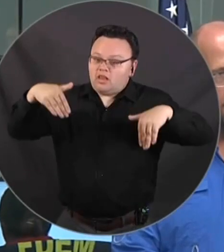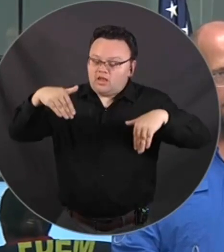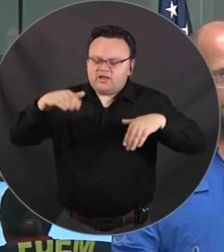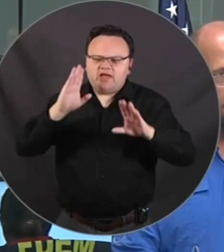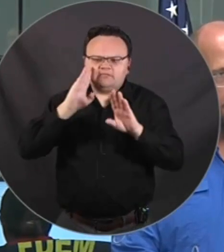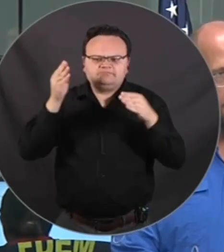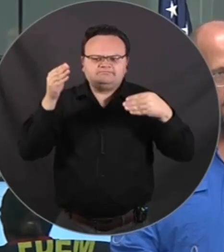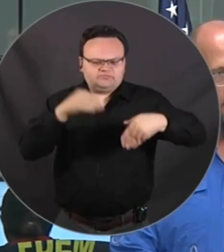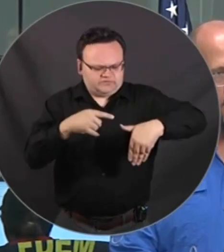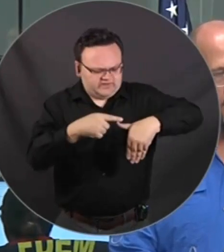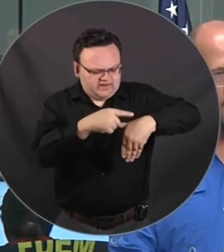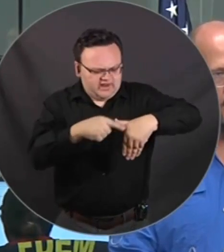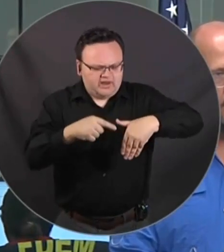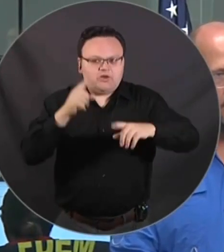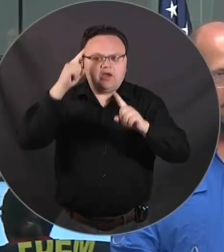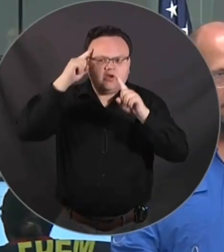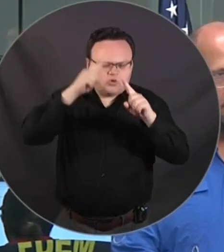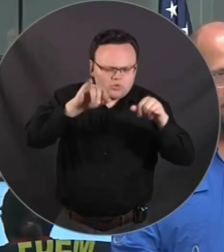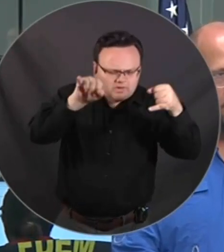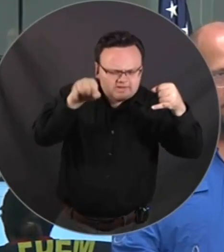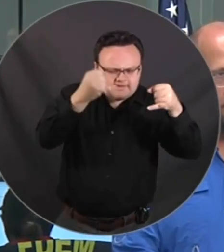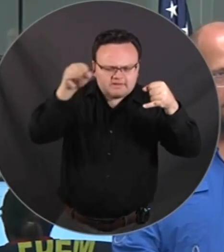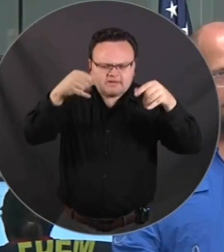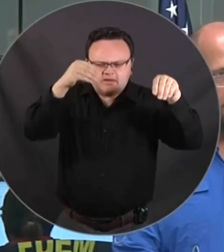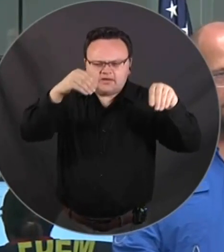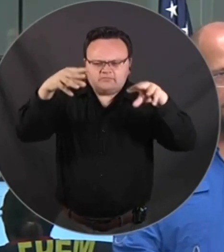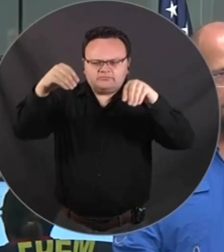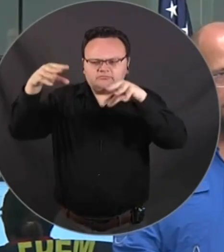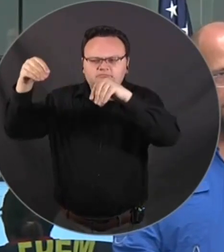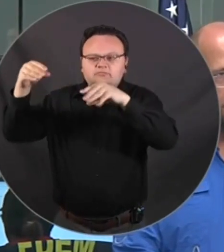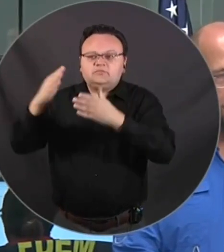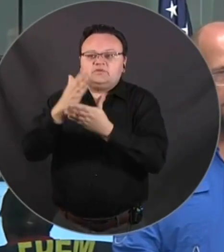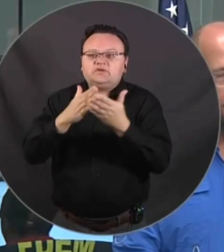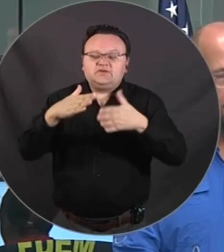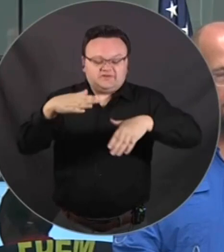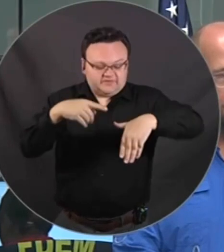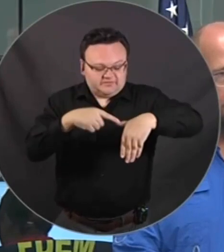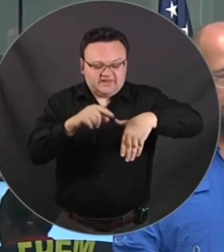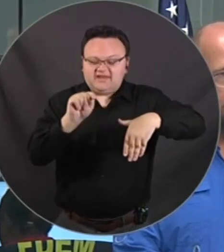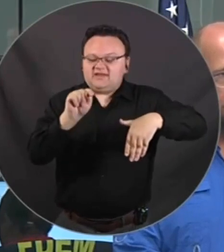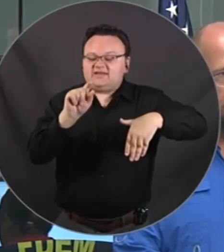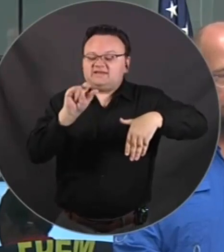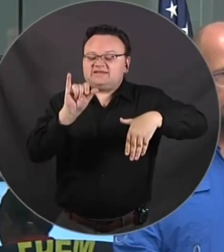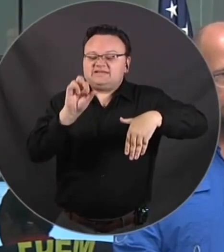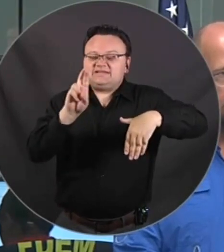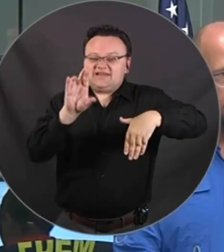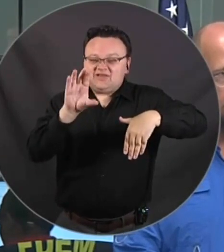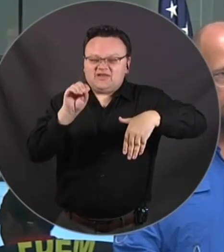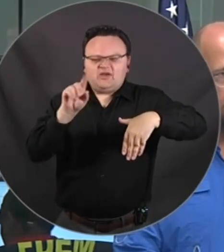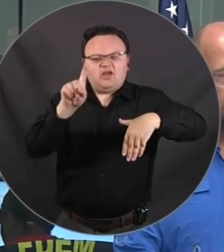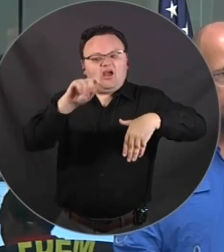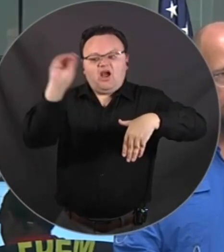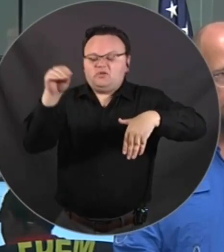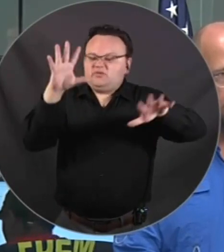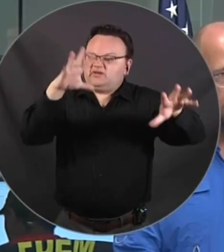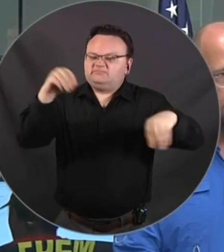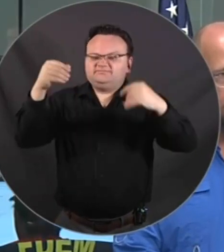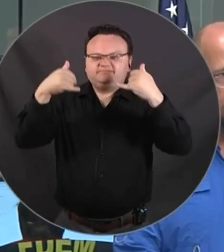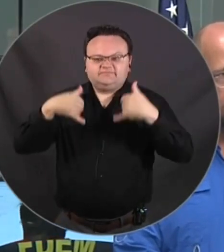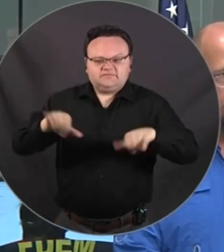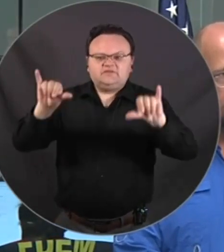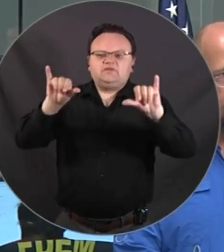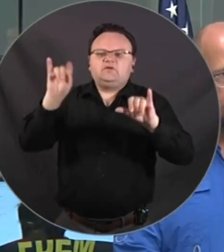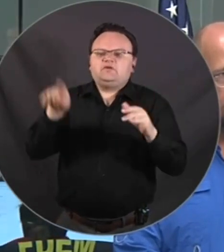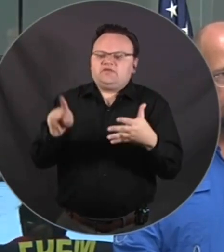area to get people back. There's parts of it that are 100% out like in Taylor County and so that is priority